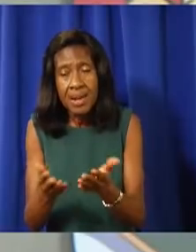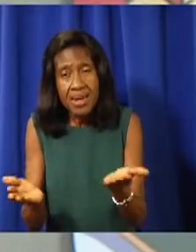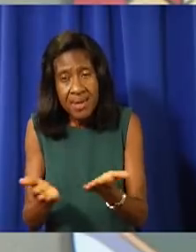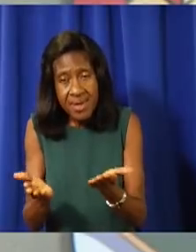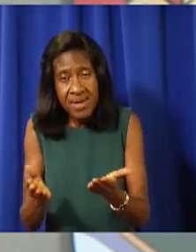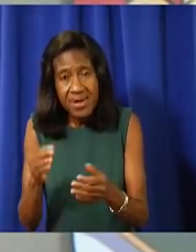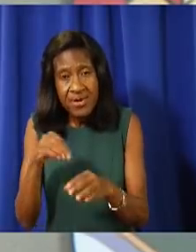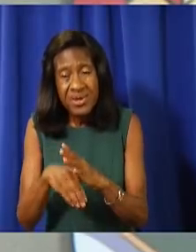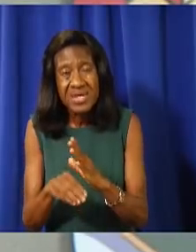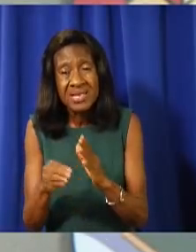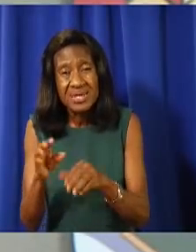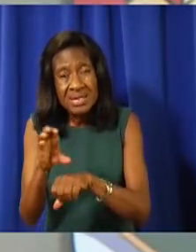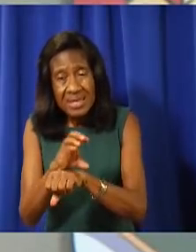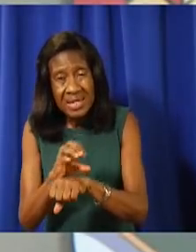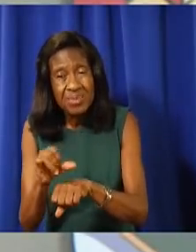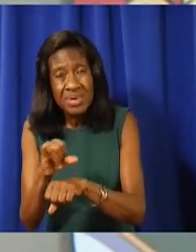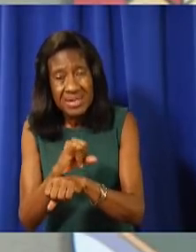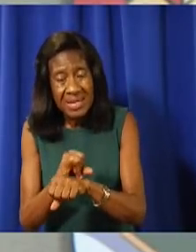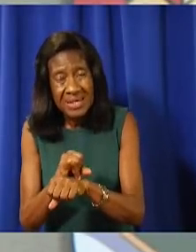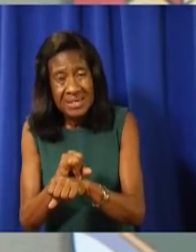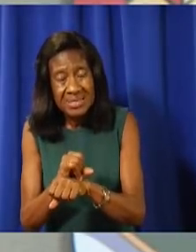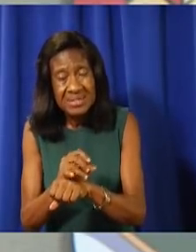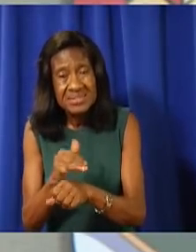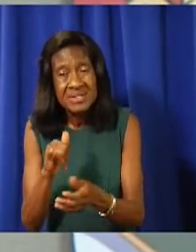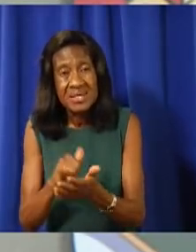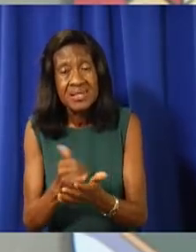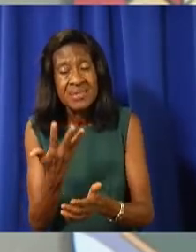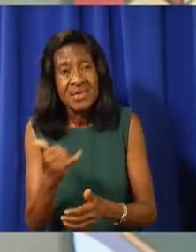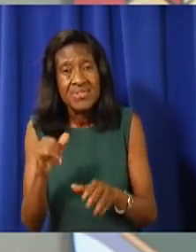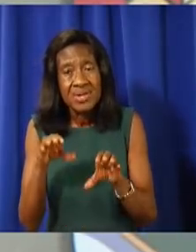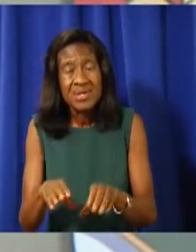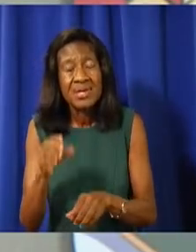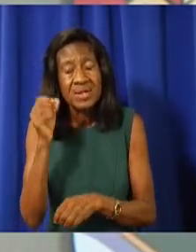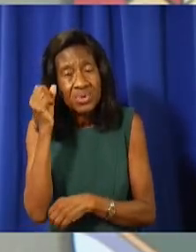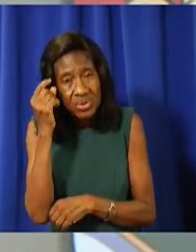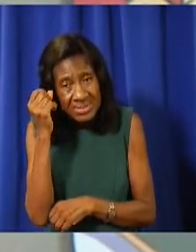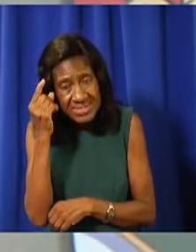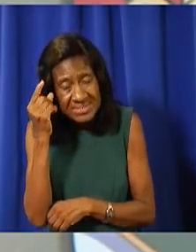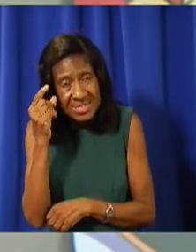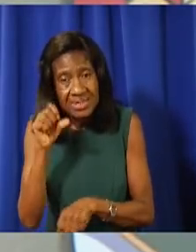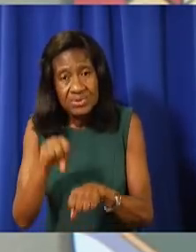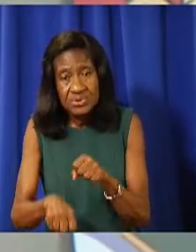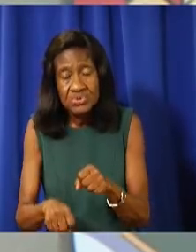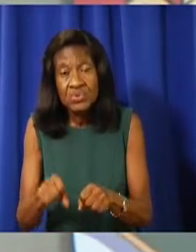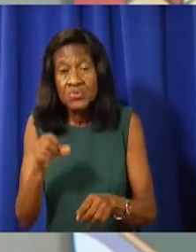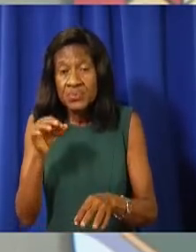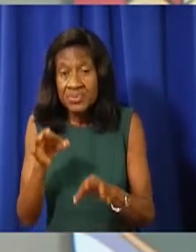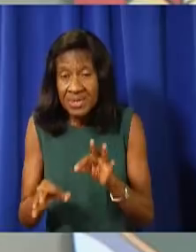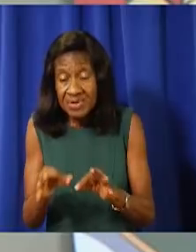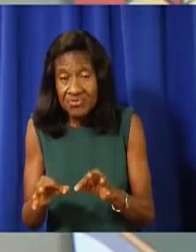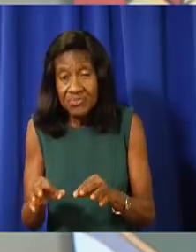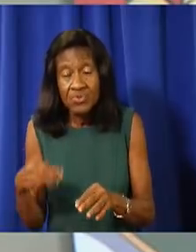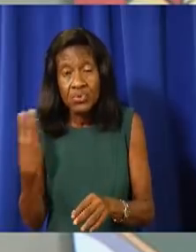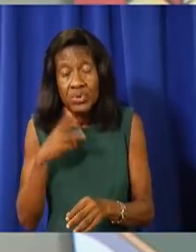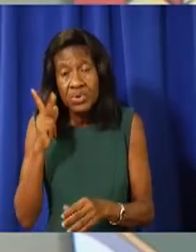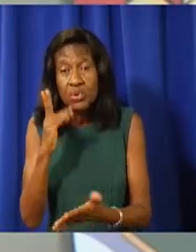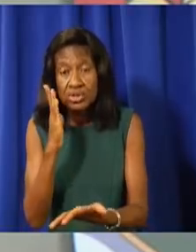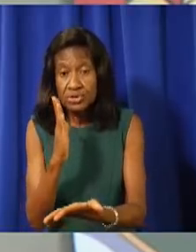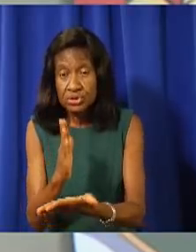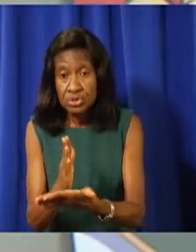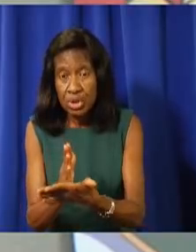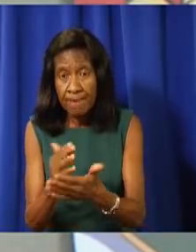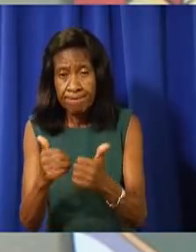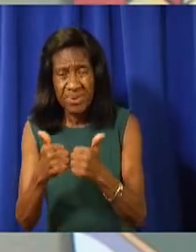to move forward with the reopening and lifting the quarantine, exactly what we have in place, what we are proposing to do to